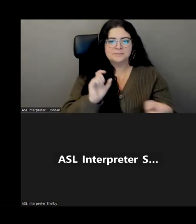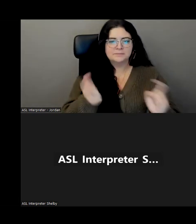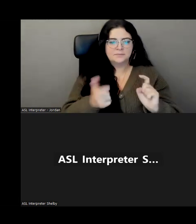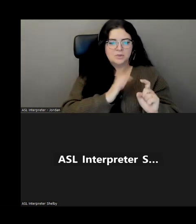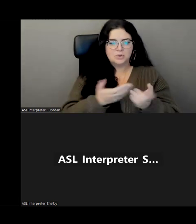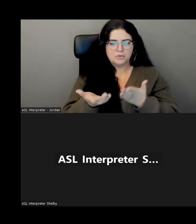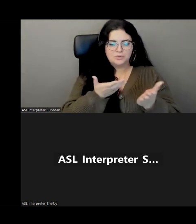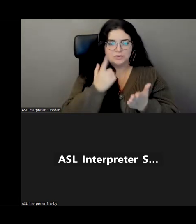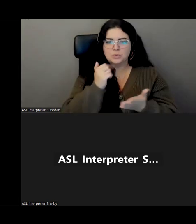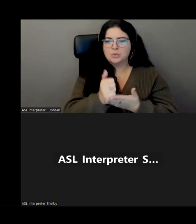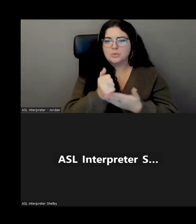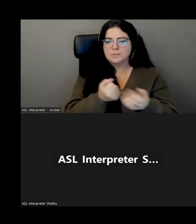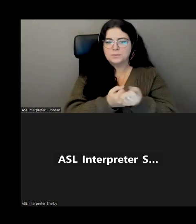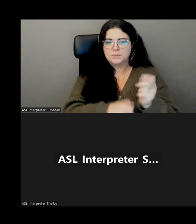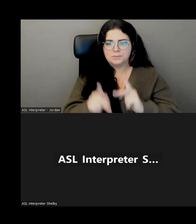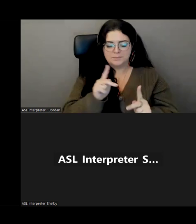as folks need it.